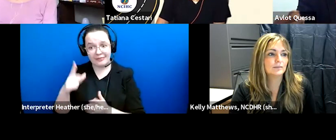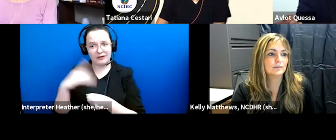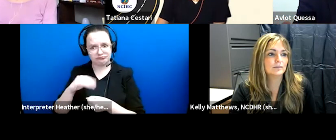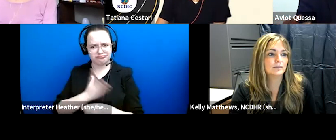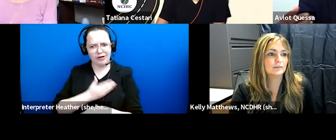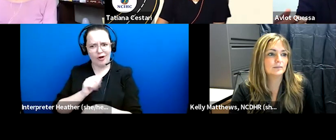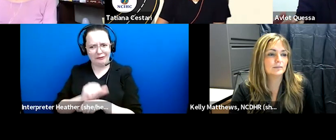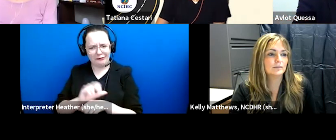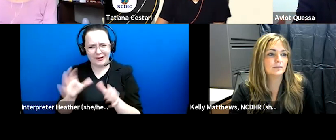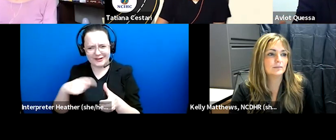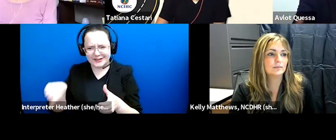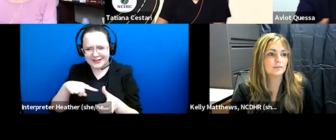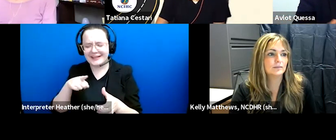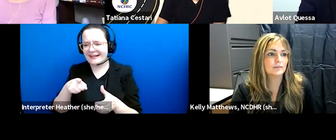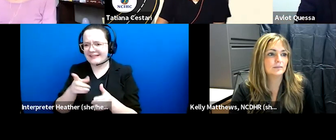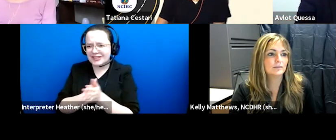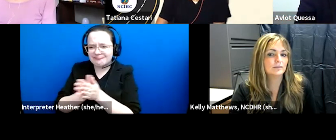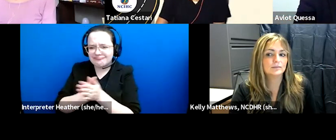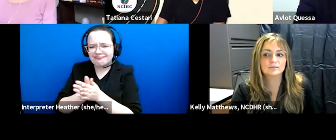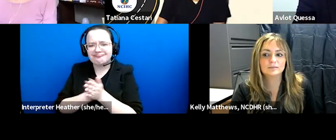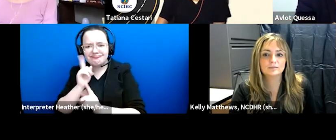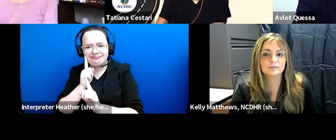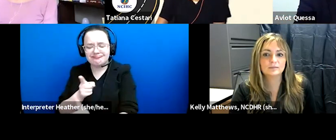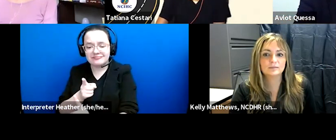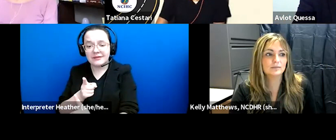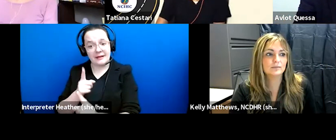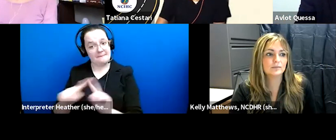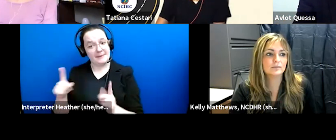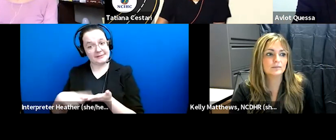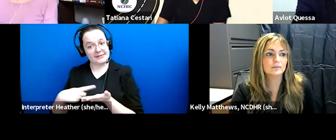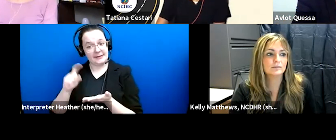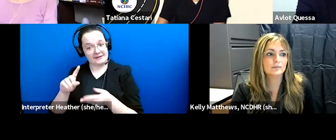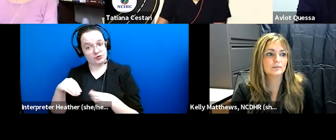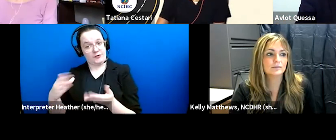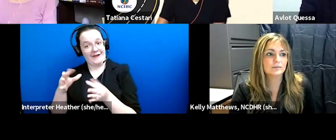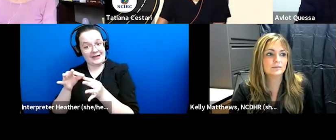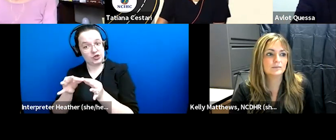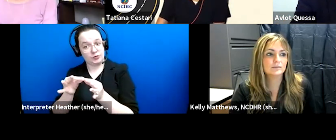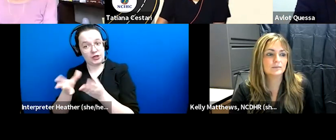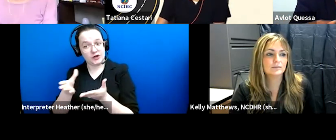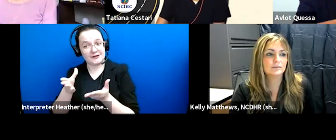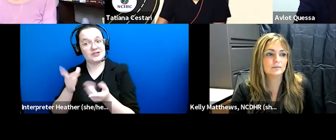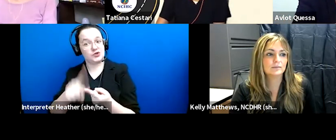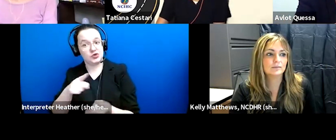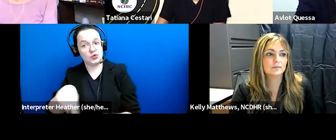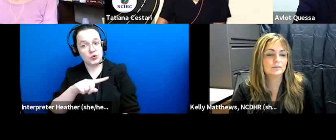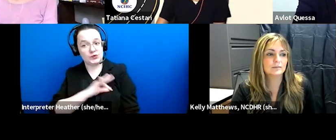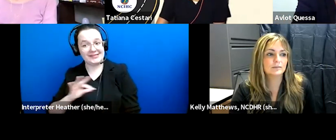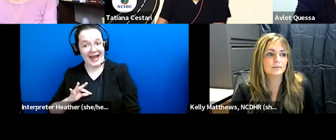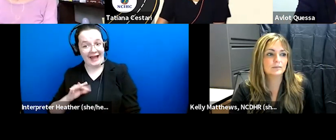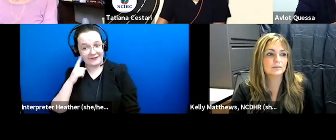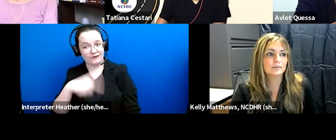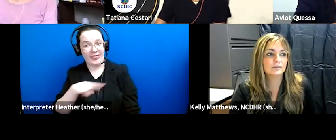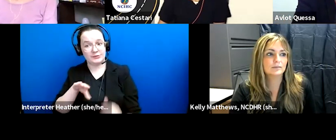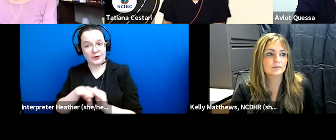mission driven so there are times where we need to provide interpreter services to the staff so they can access some of our programs